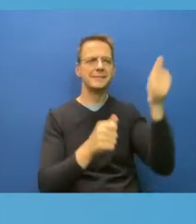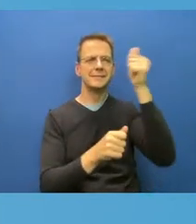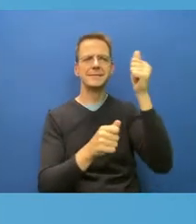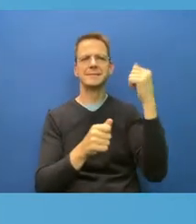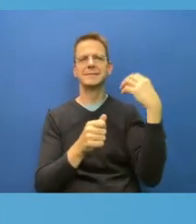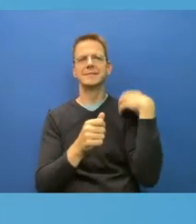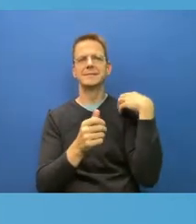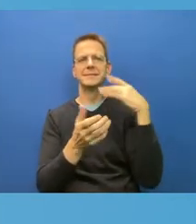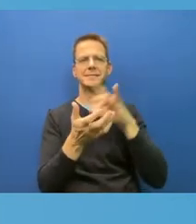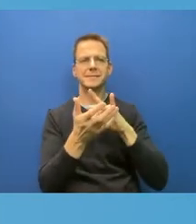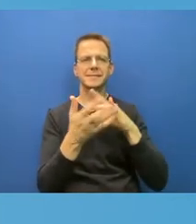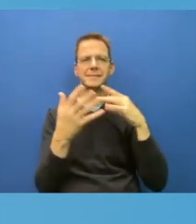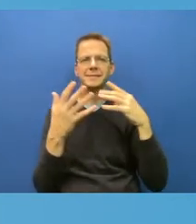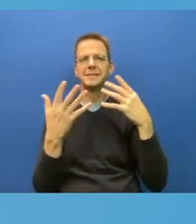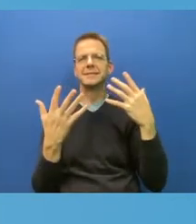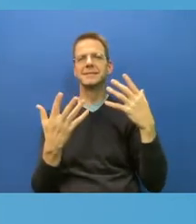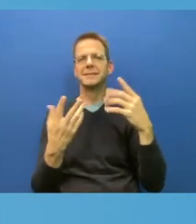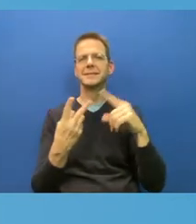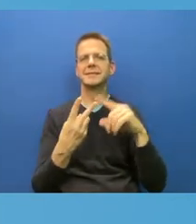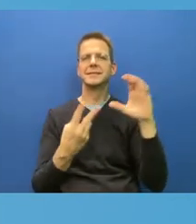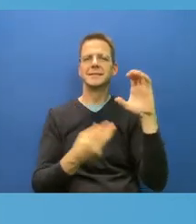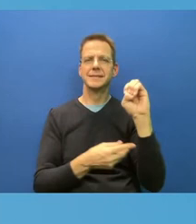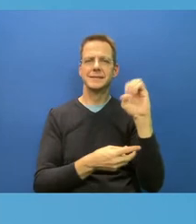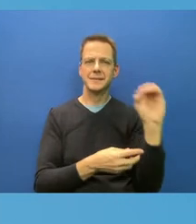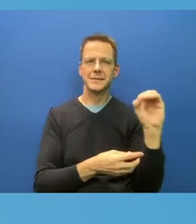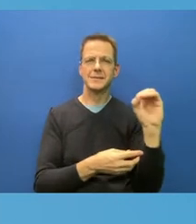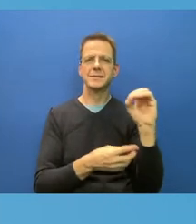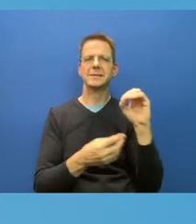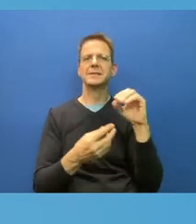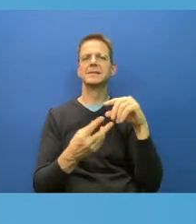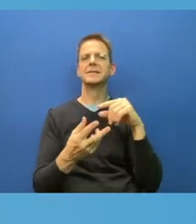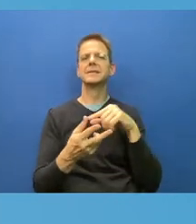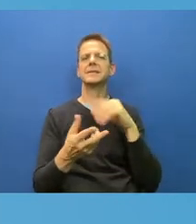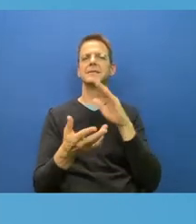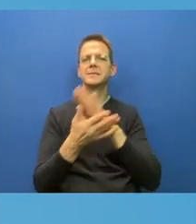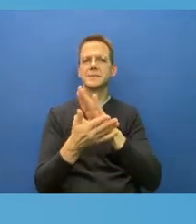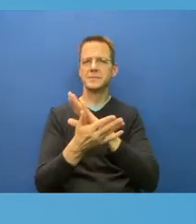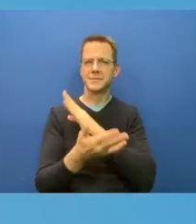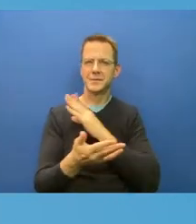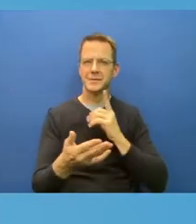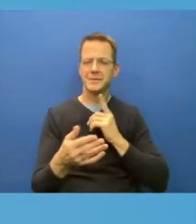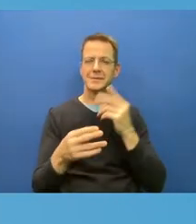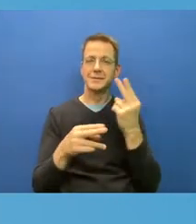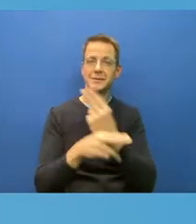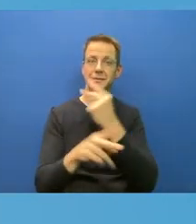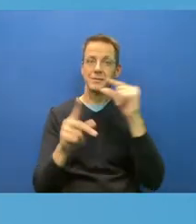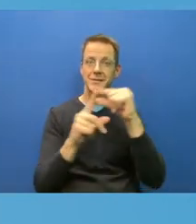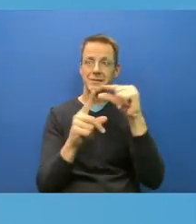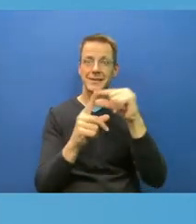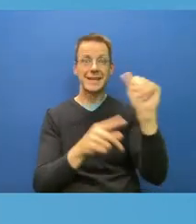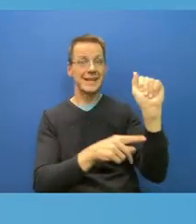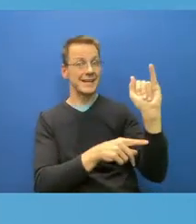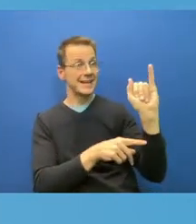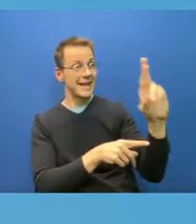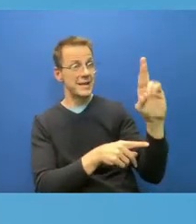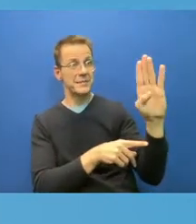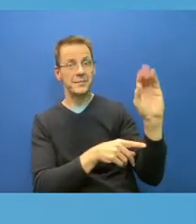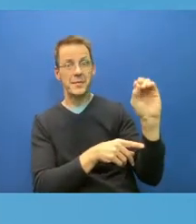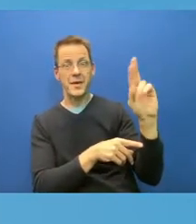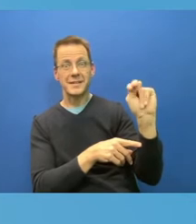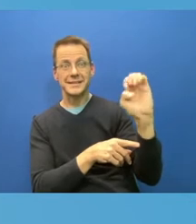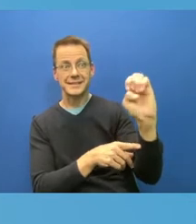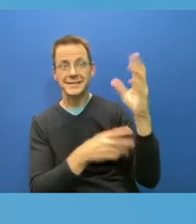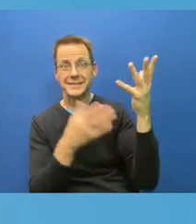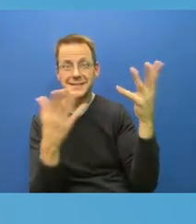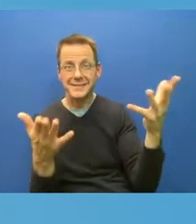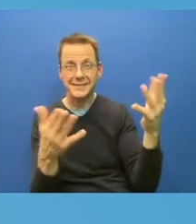use the word airborne to just be like, yes, it's airborne? What can those? Yeah, of us at home do our